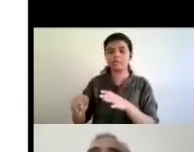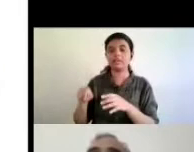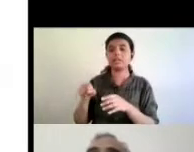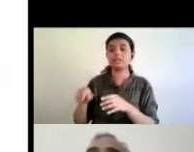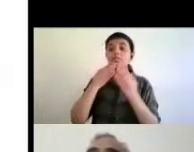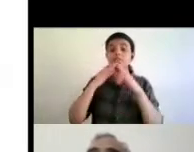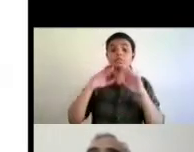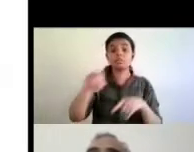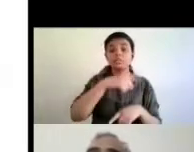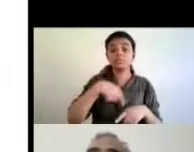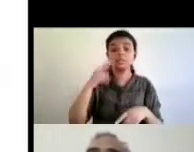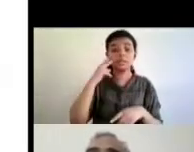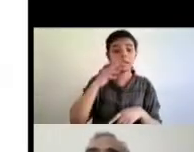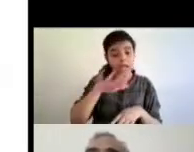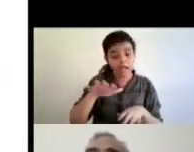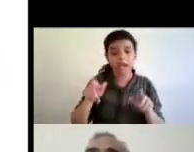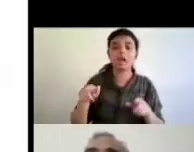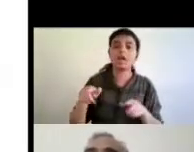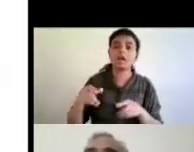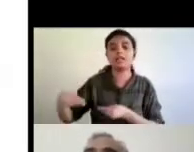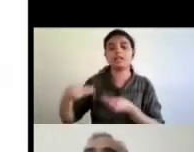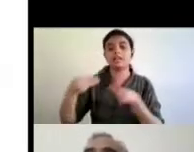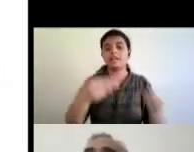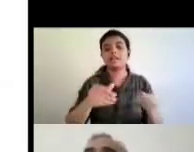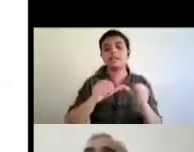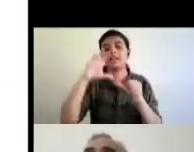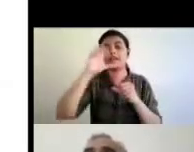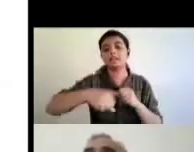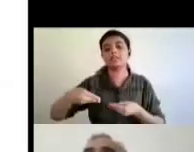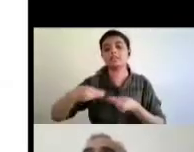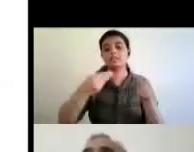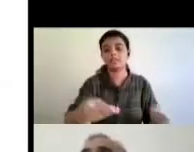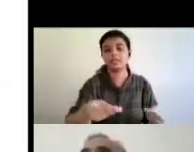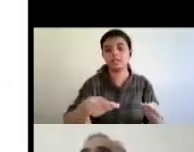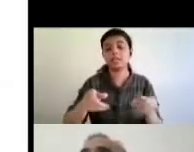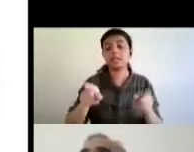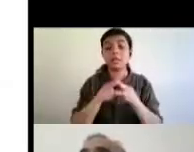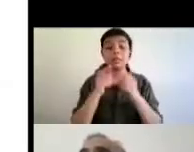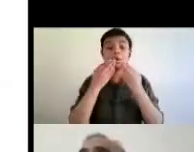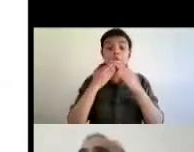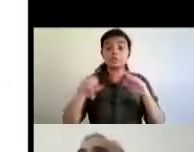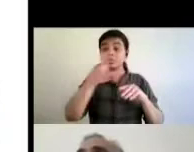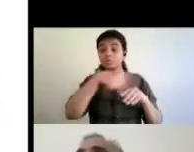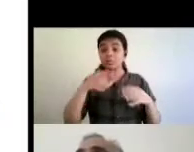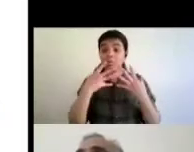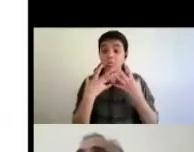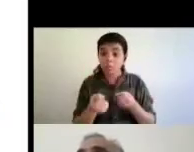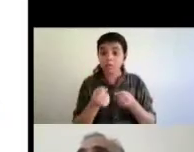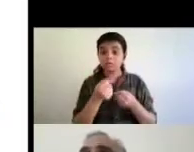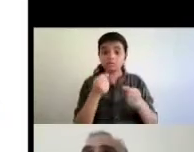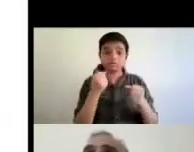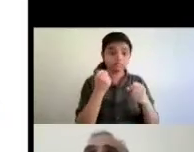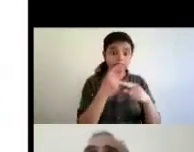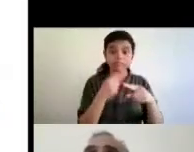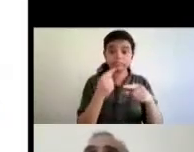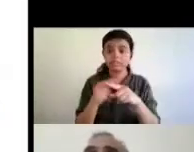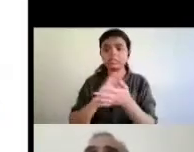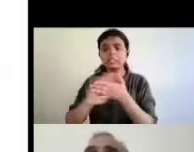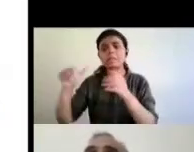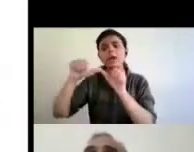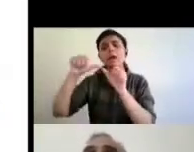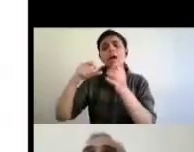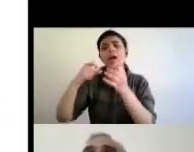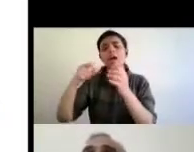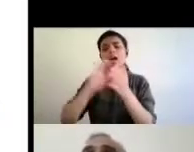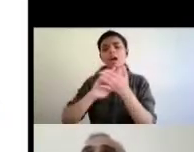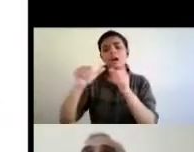students now the now the books which are required what for a kironimal college student would also be relevant for a hansaj college student or